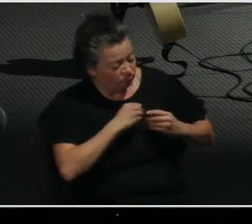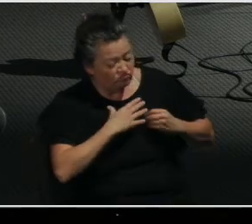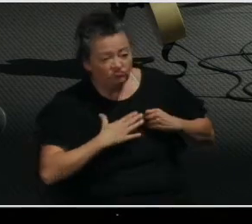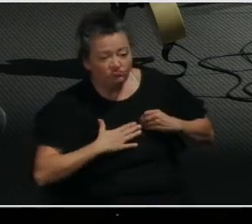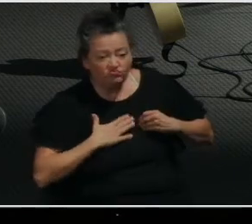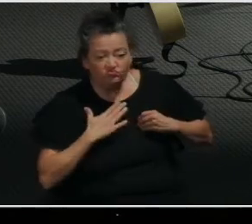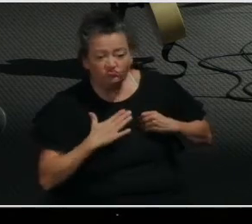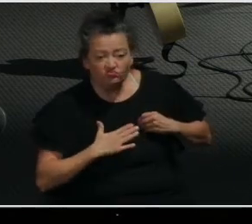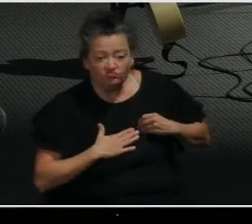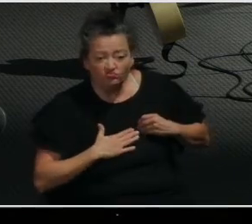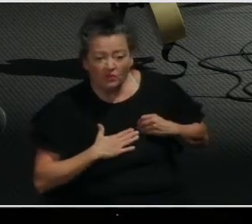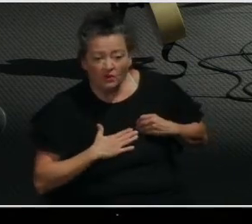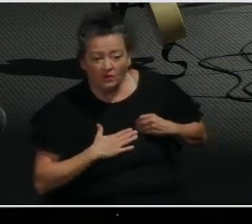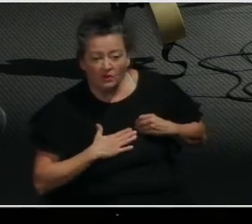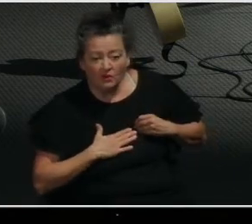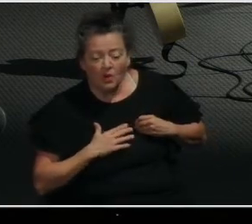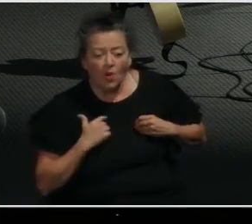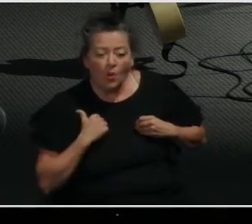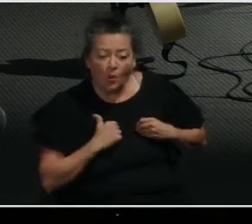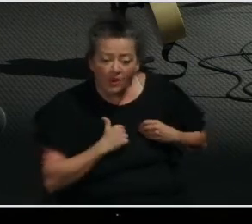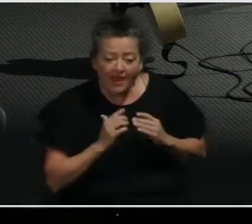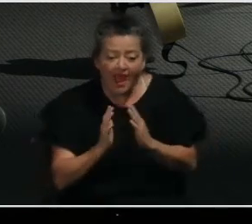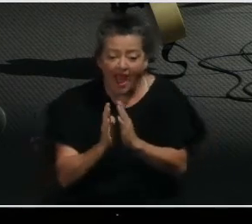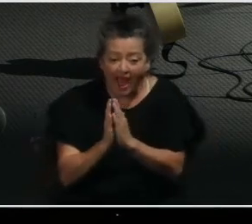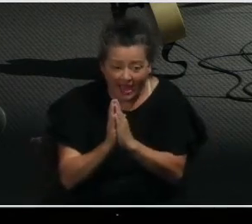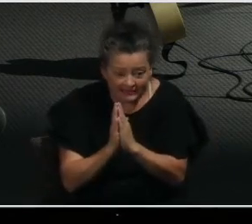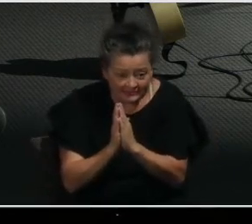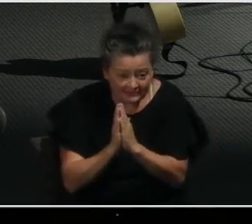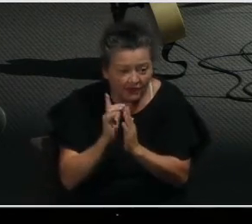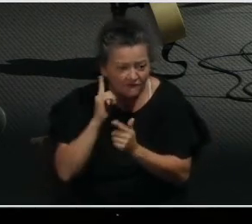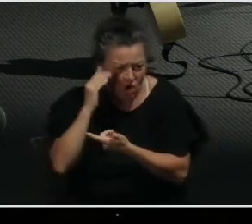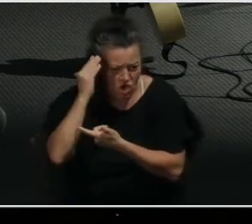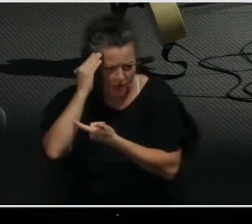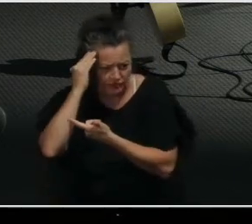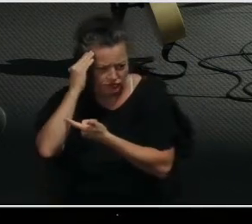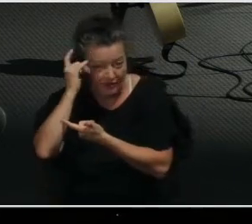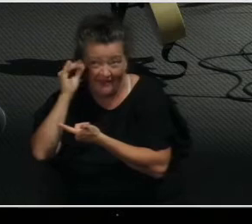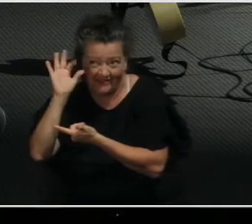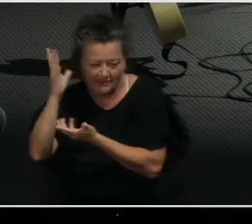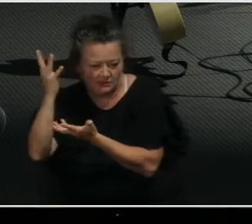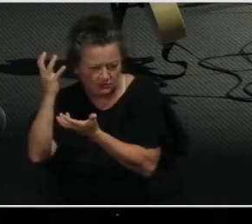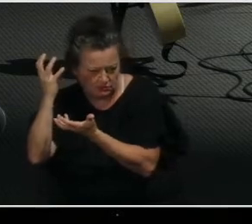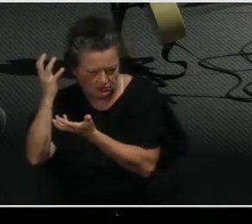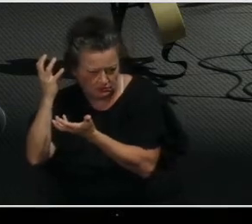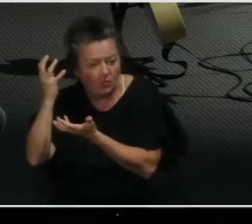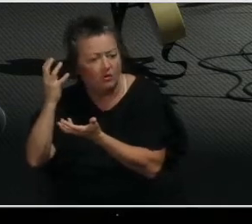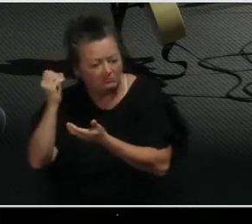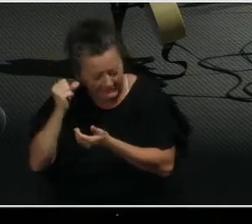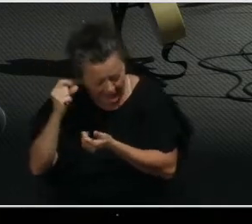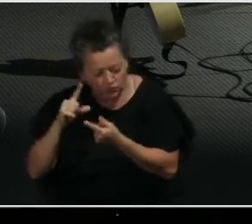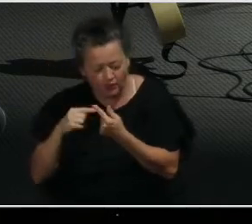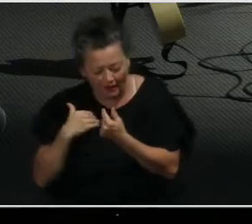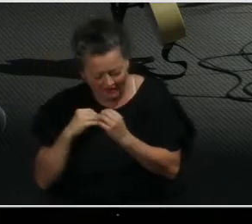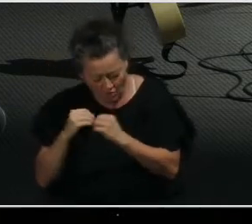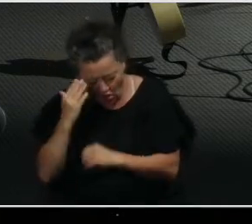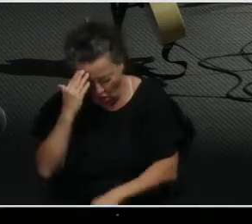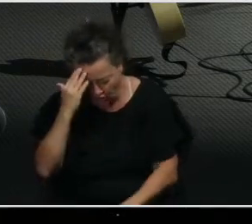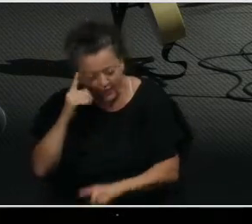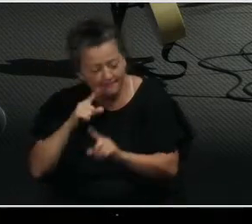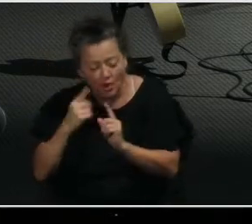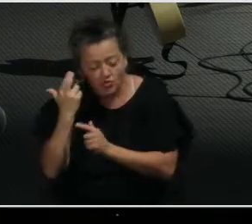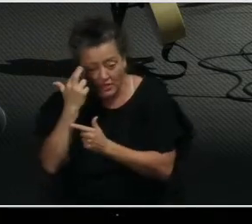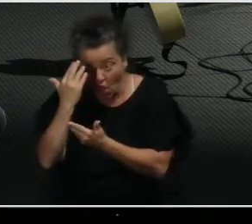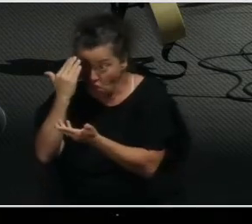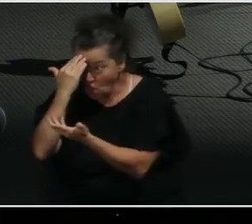So we ask for this prayer, not just to gain knowledge, but so that we and the others that we pray for can live God